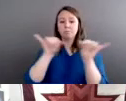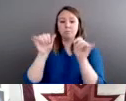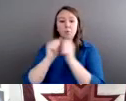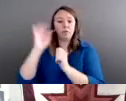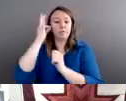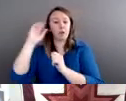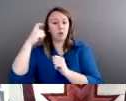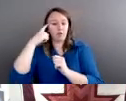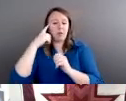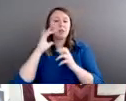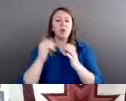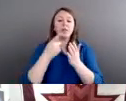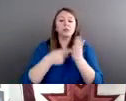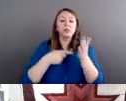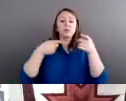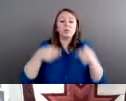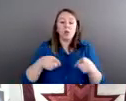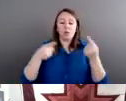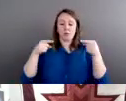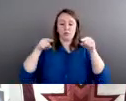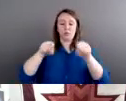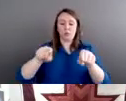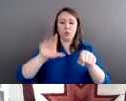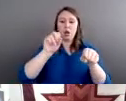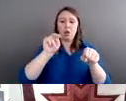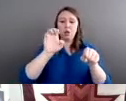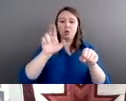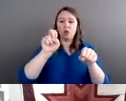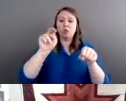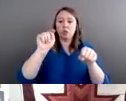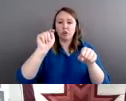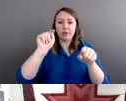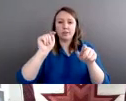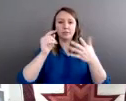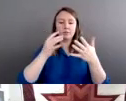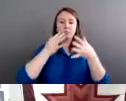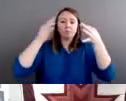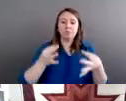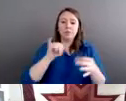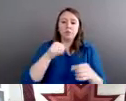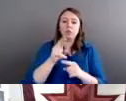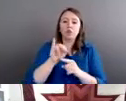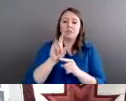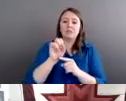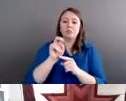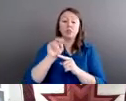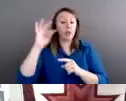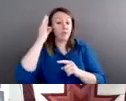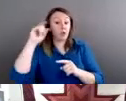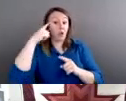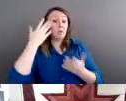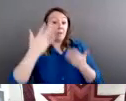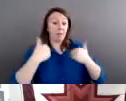jurisdiction, jurisdiction at the same time. The federal government may have authority over a crime,